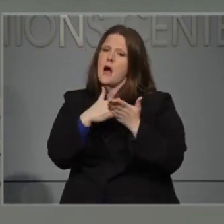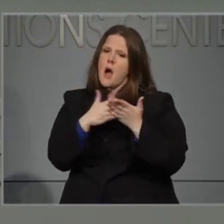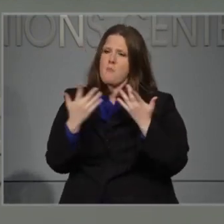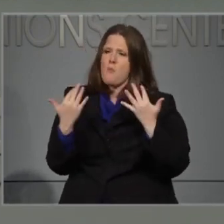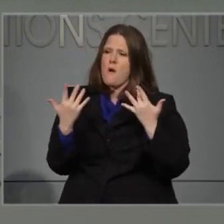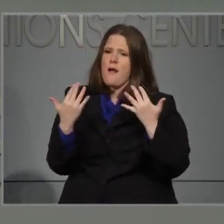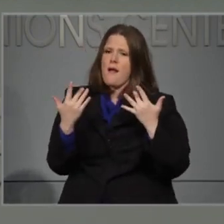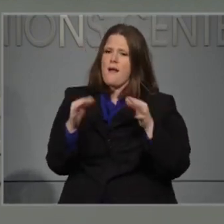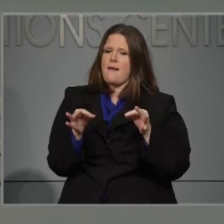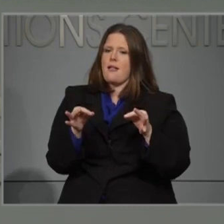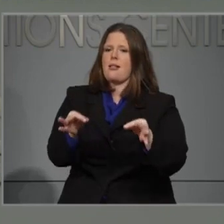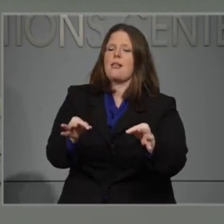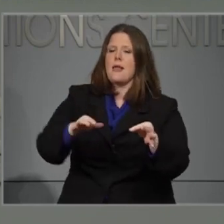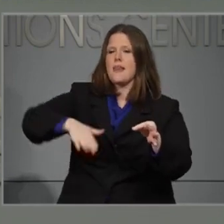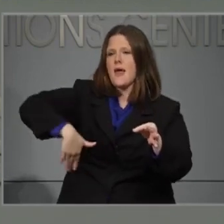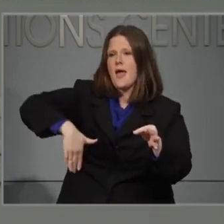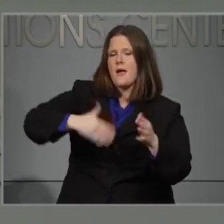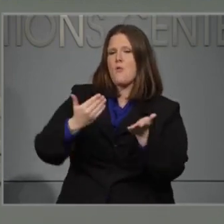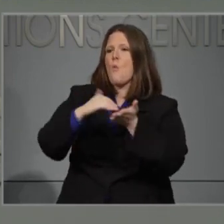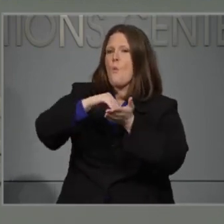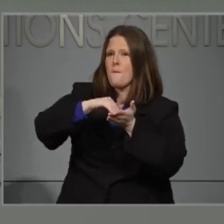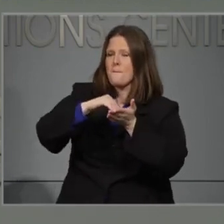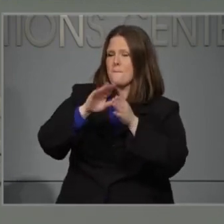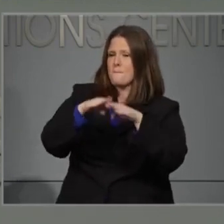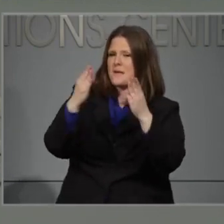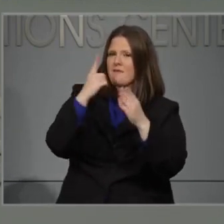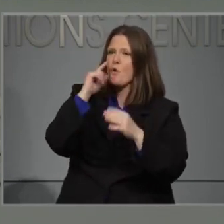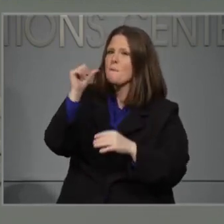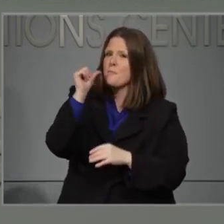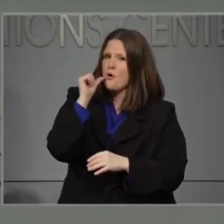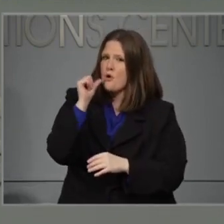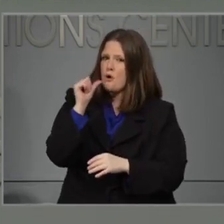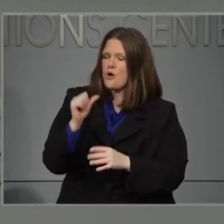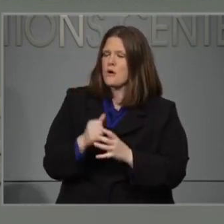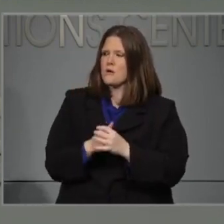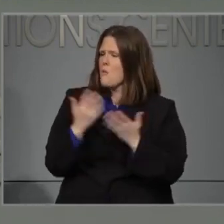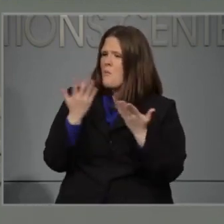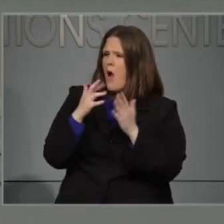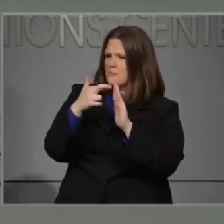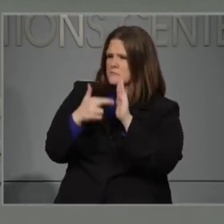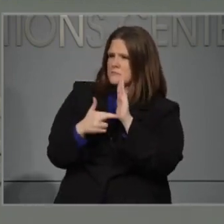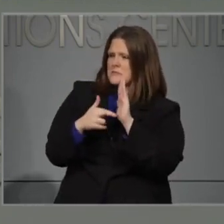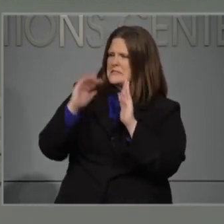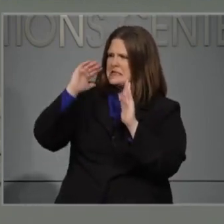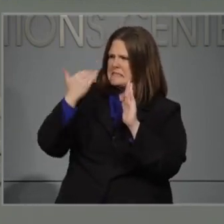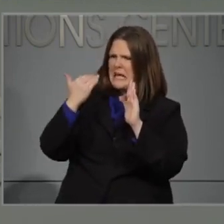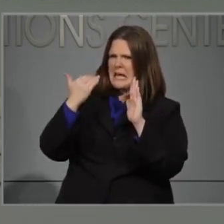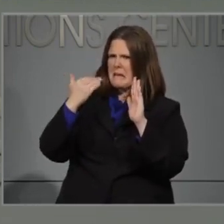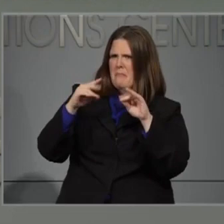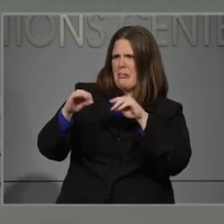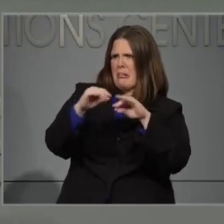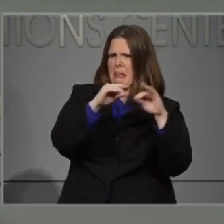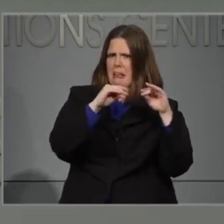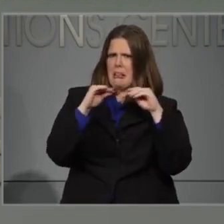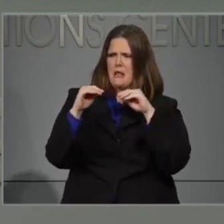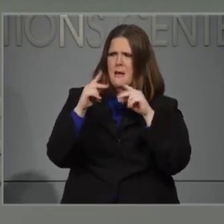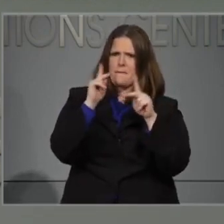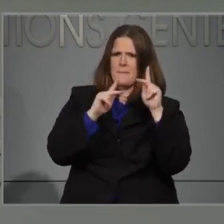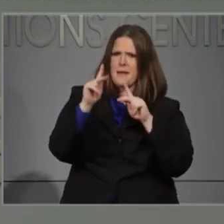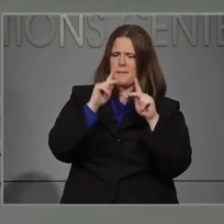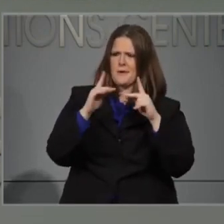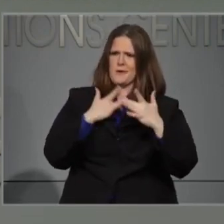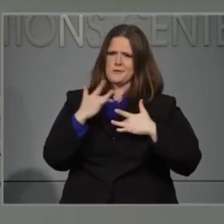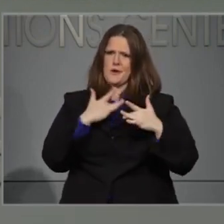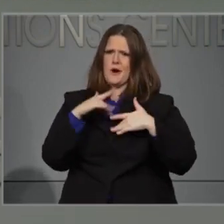later in a different setting, kind of reopening. What would be the guidelines there? There seems to be a lot of issues when it comes to